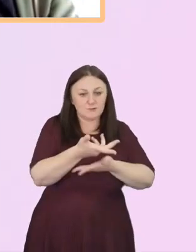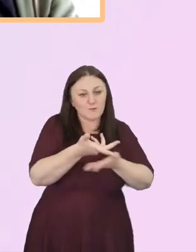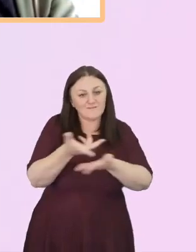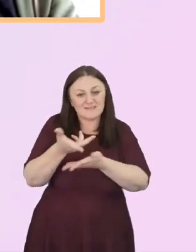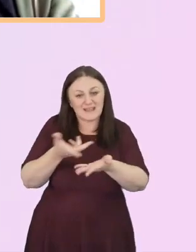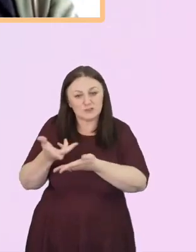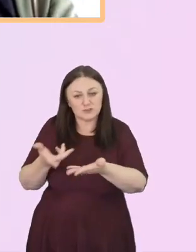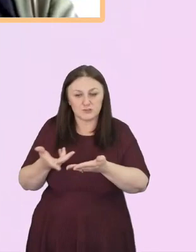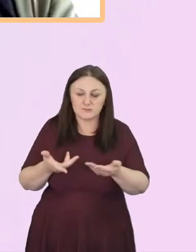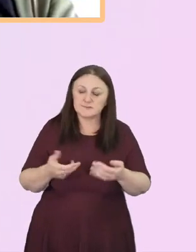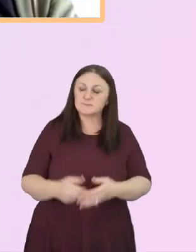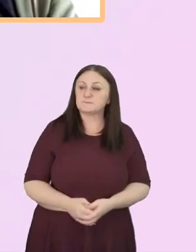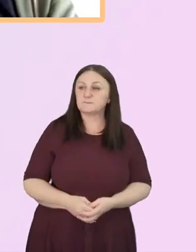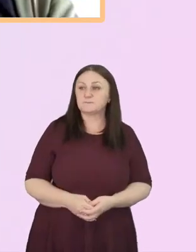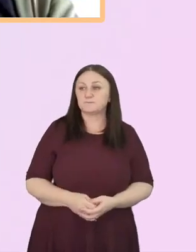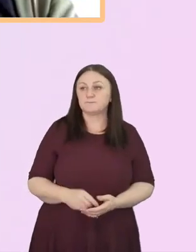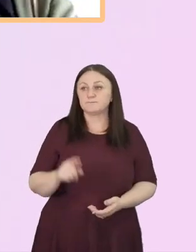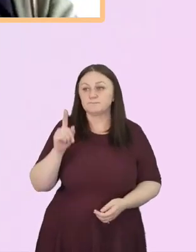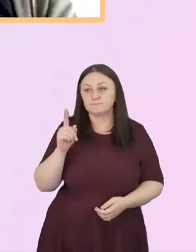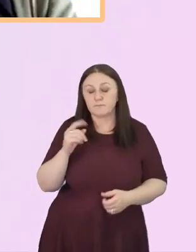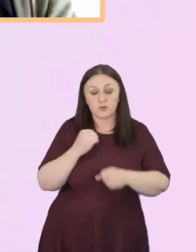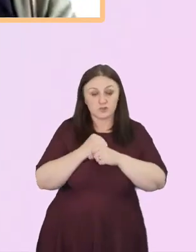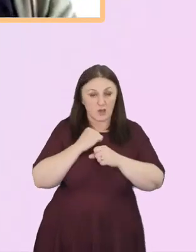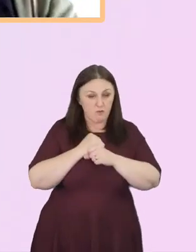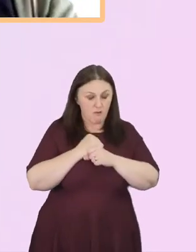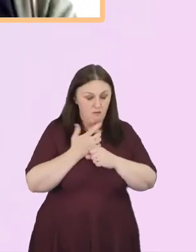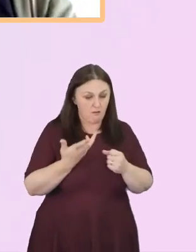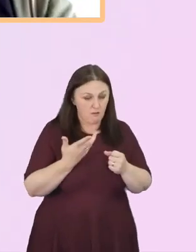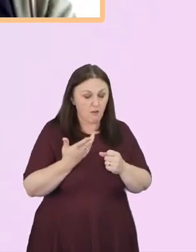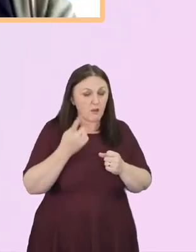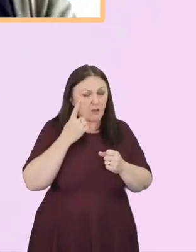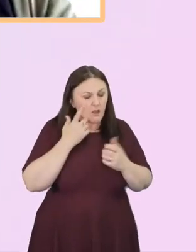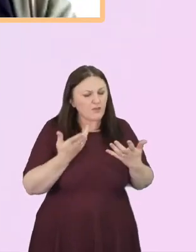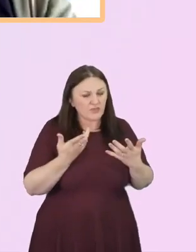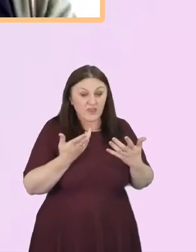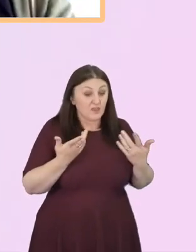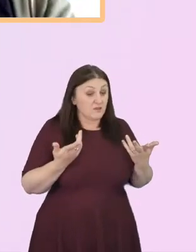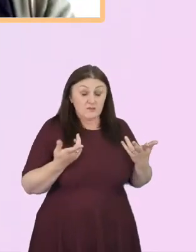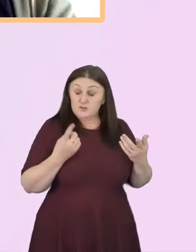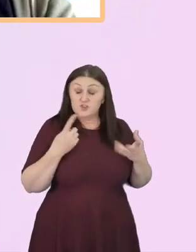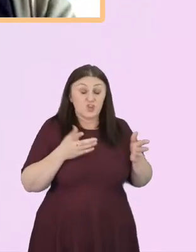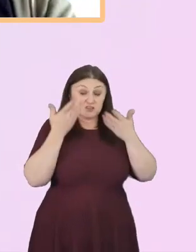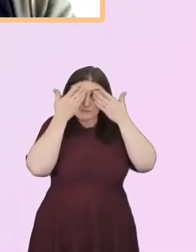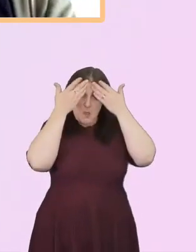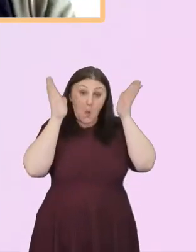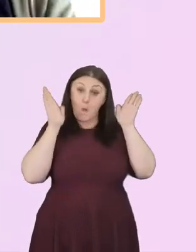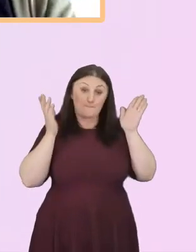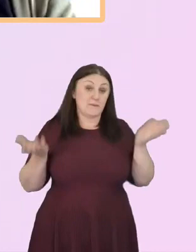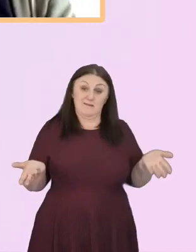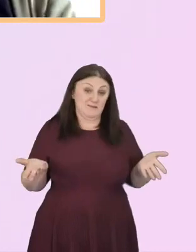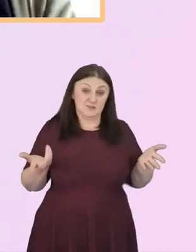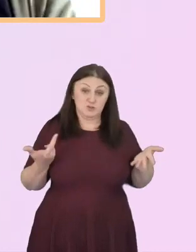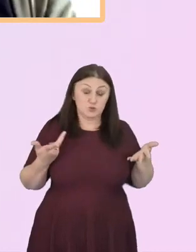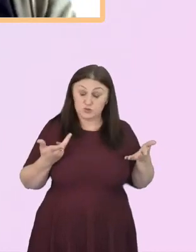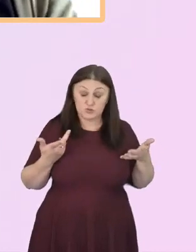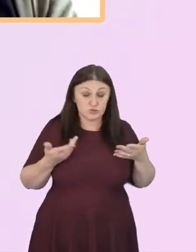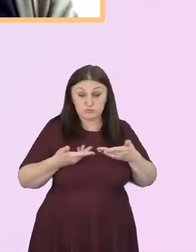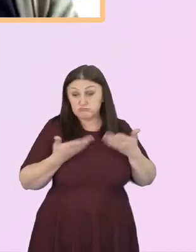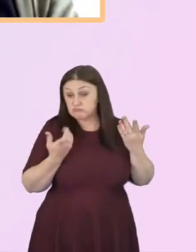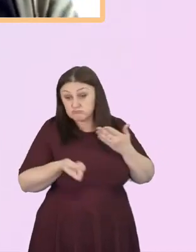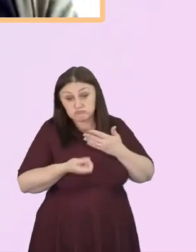I think just being open, just being open to so many things all the time. think that's, you know, and